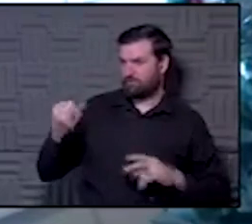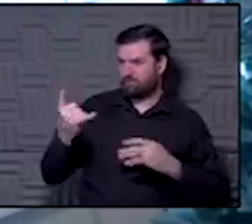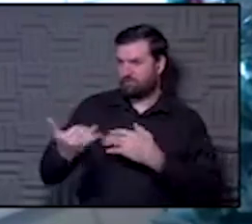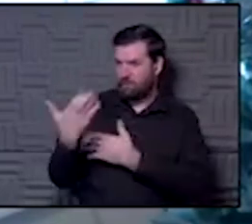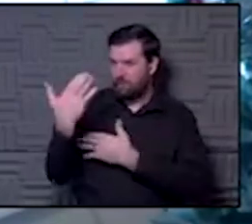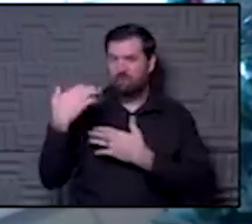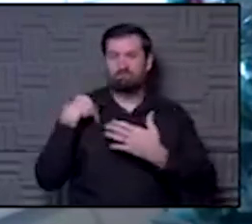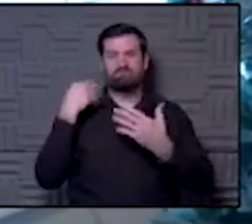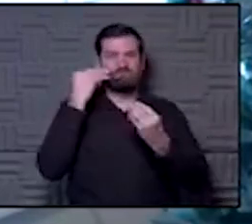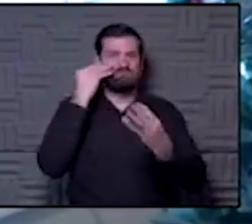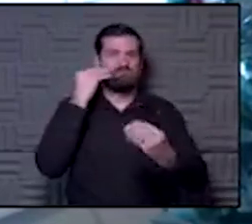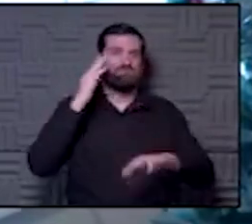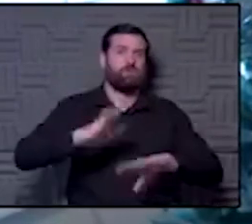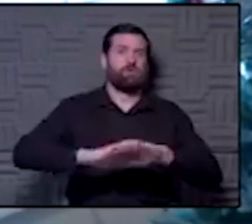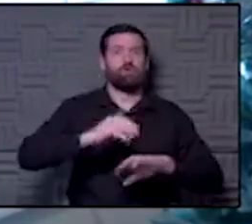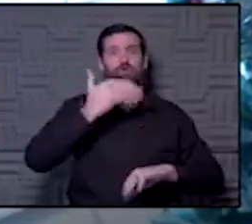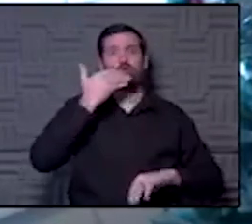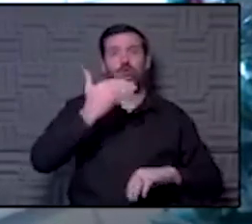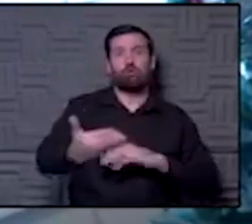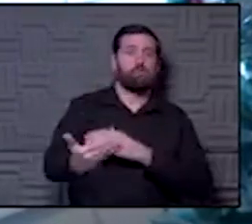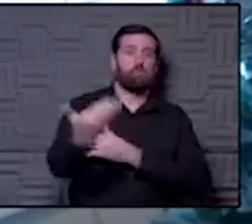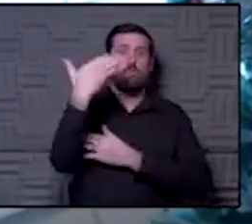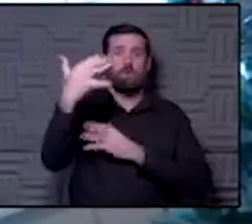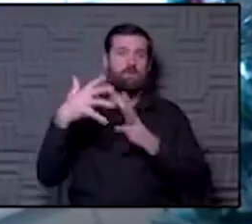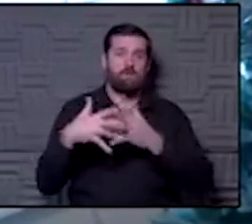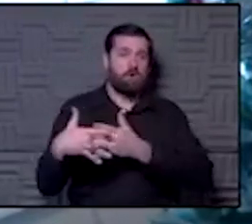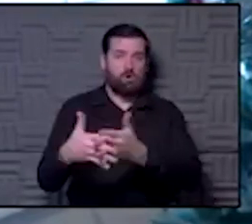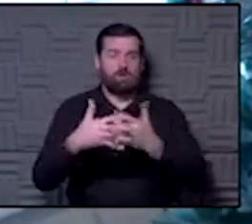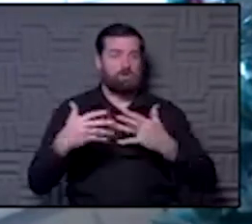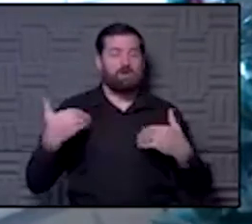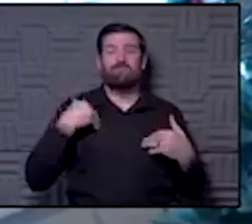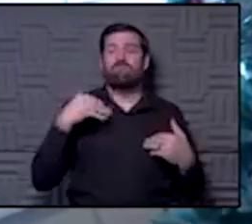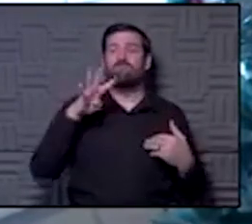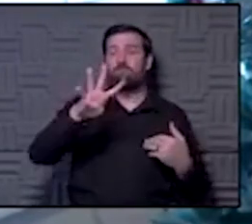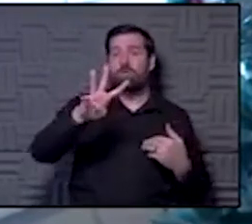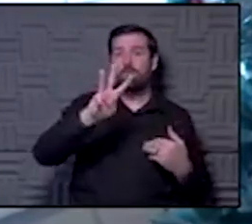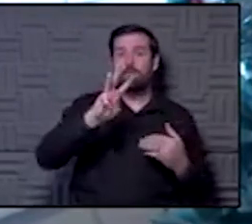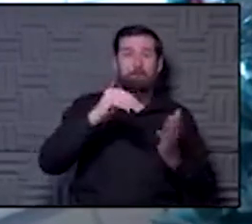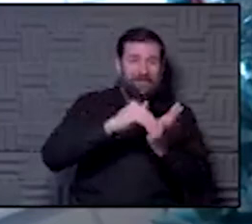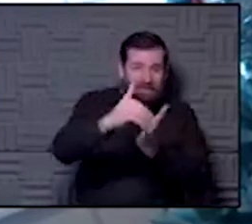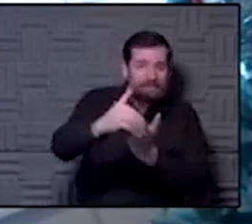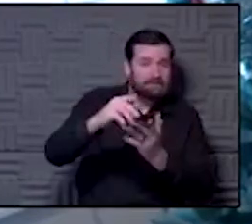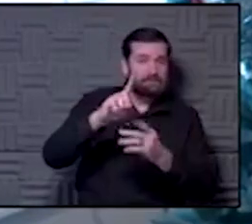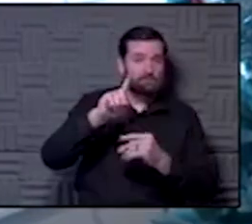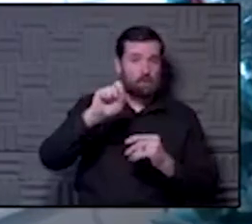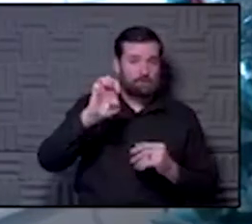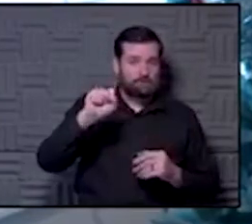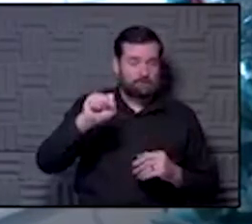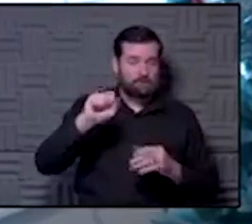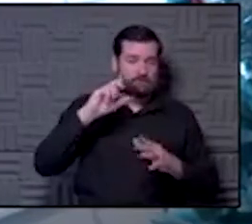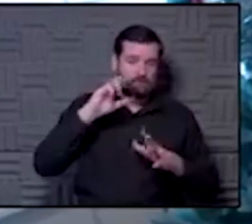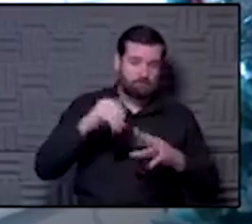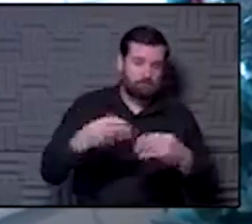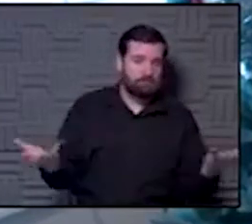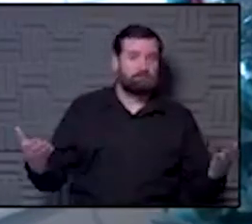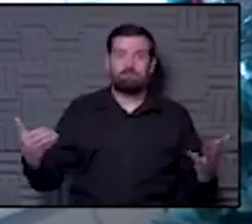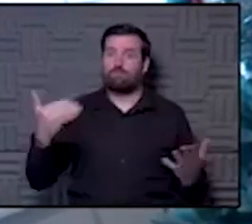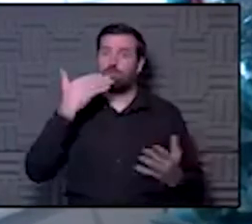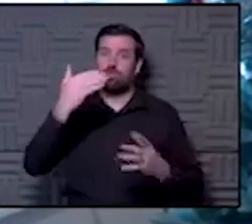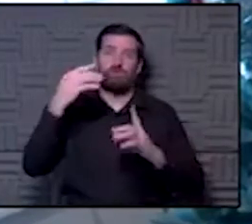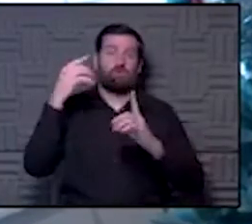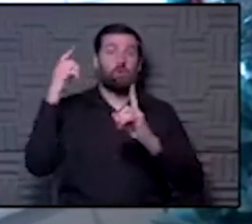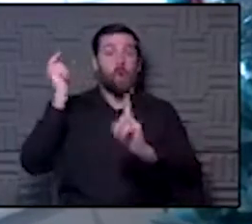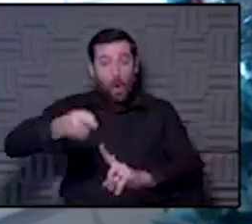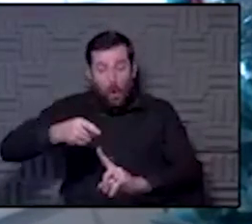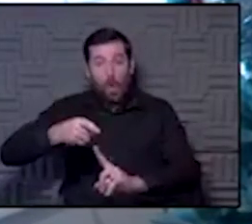being shown on Good Morning America was that we had 4 million doses given out so far. The goal for Operation Warp Seed was